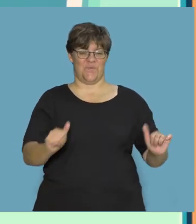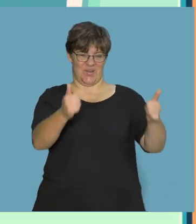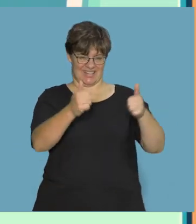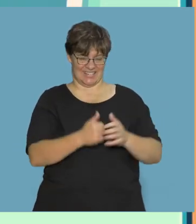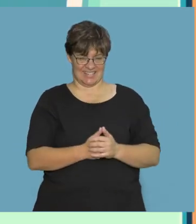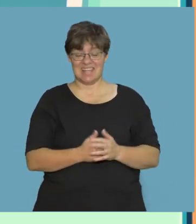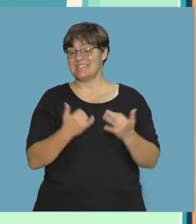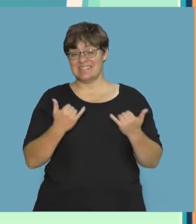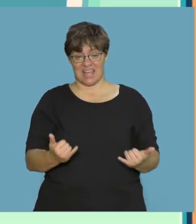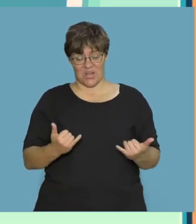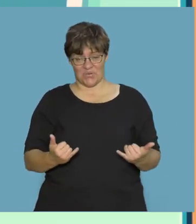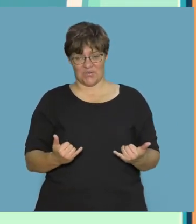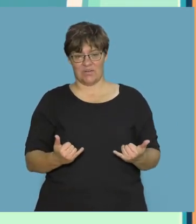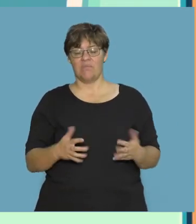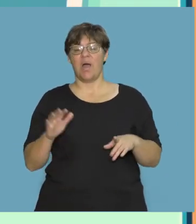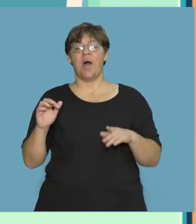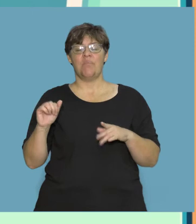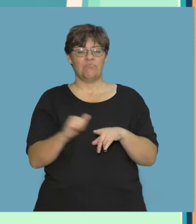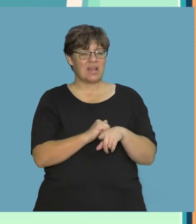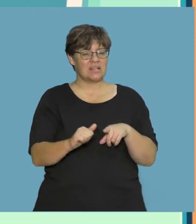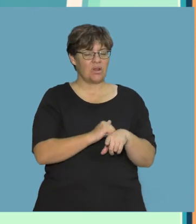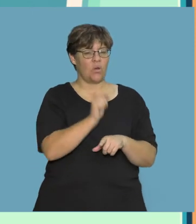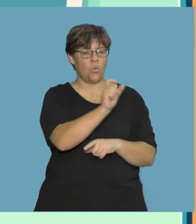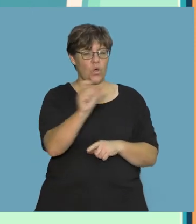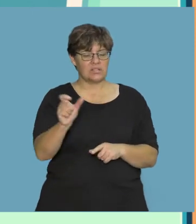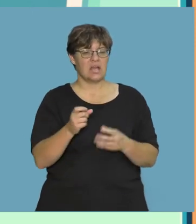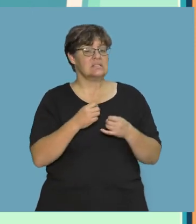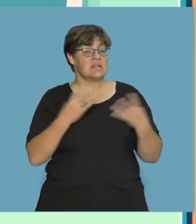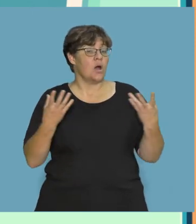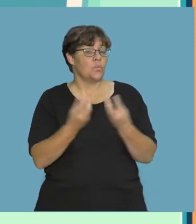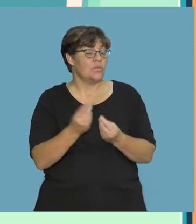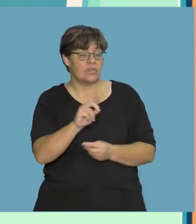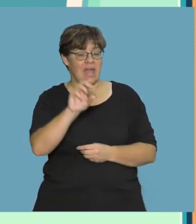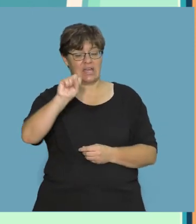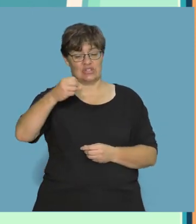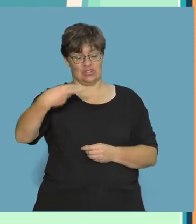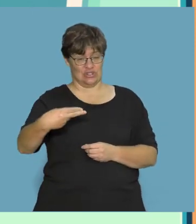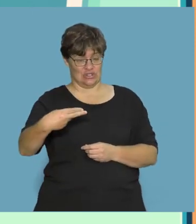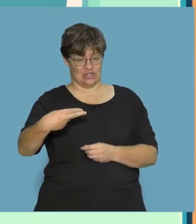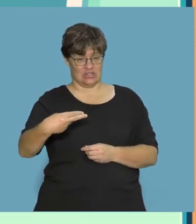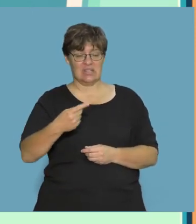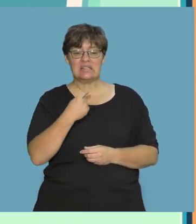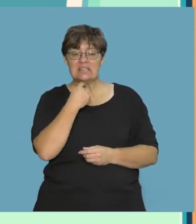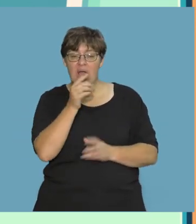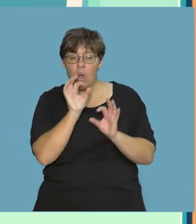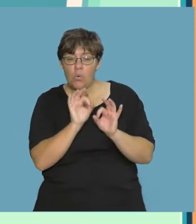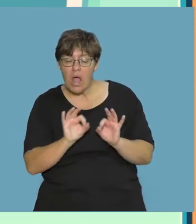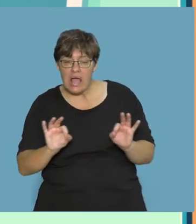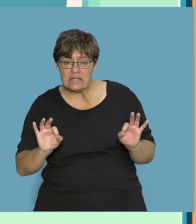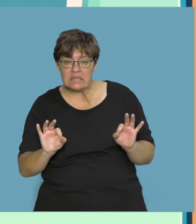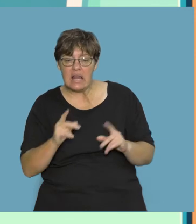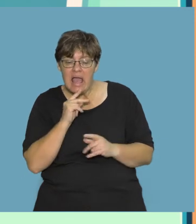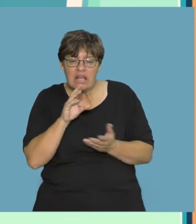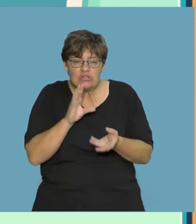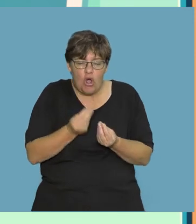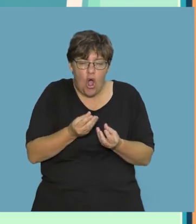Great! And now, let's practice words that start with sh. Say these words quietly